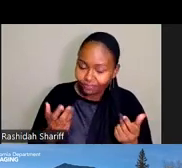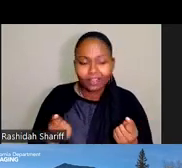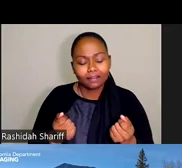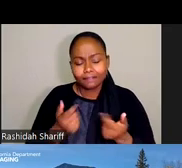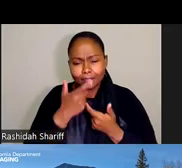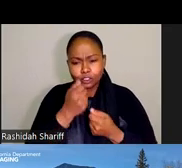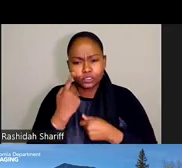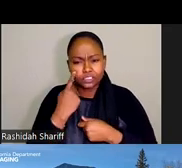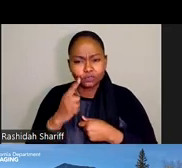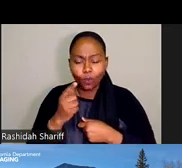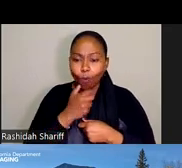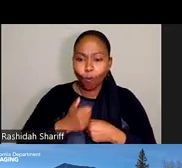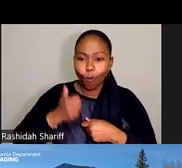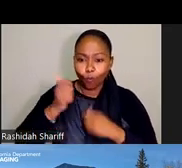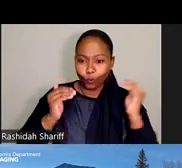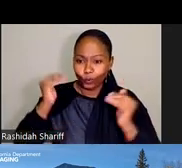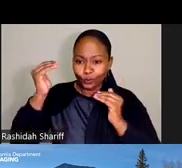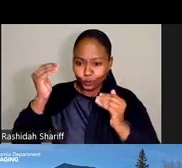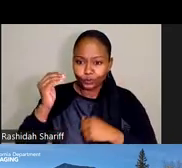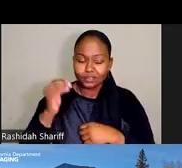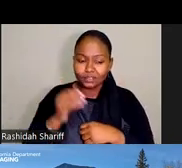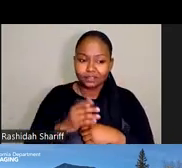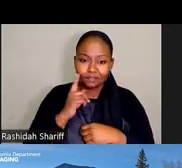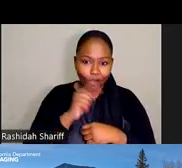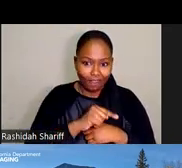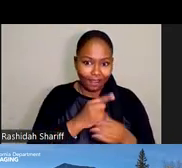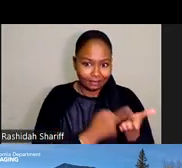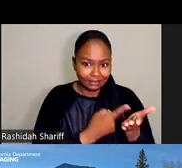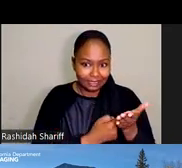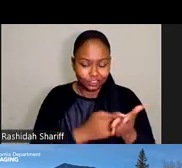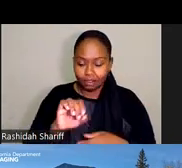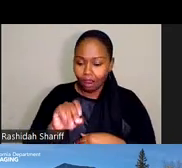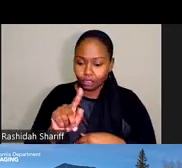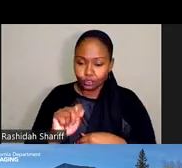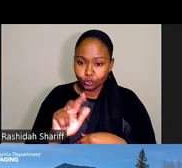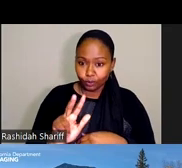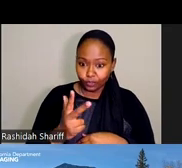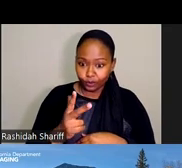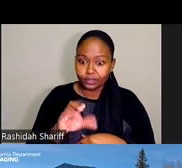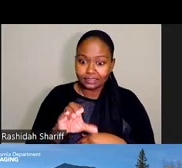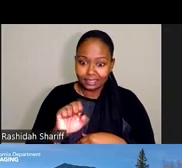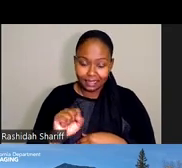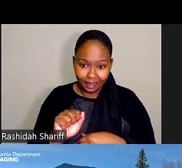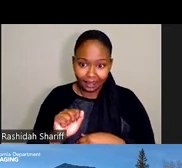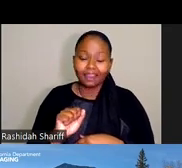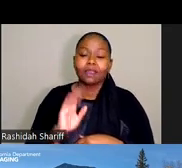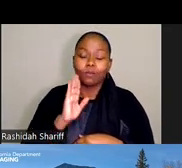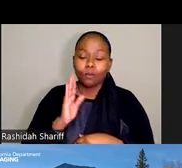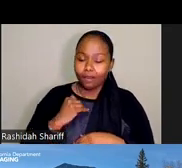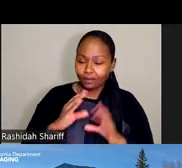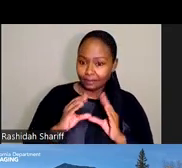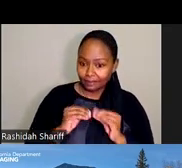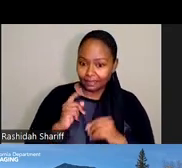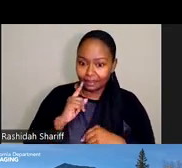in that discussion. On October 3rd, CDA is convening an invitational